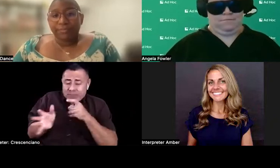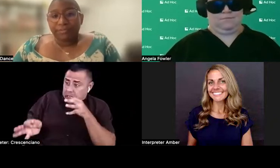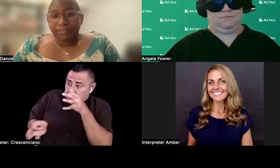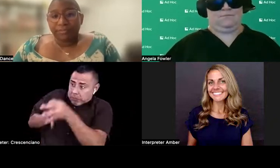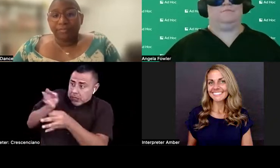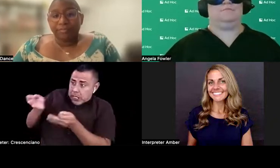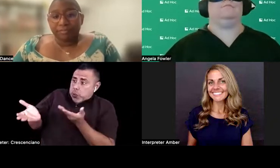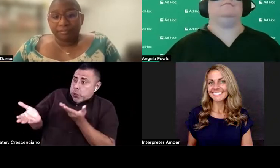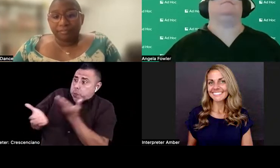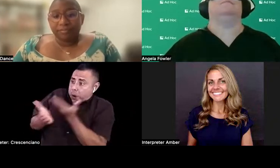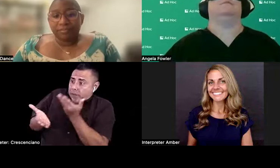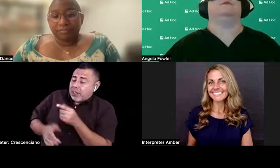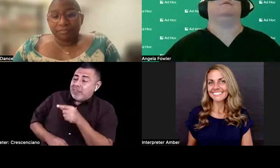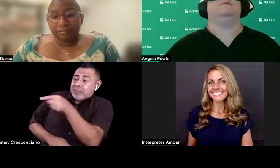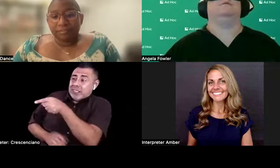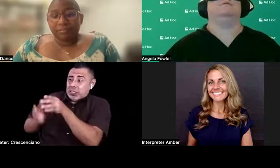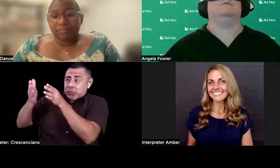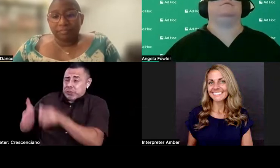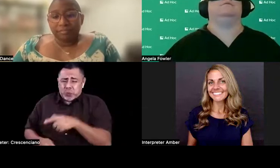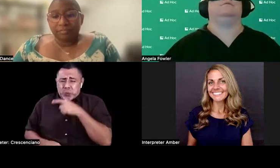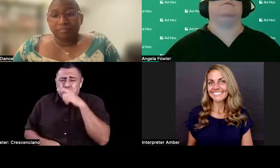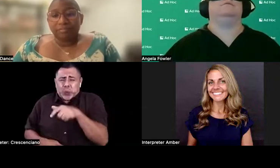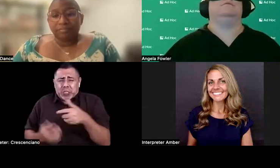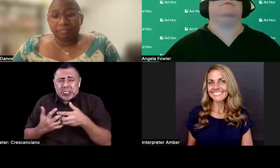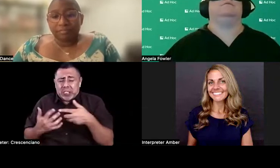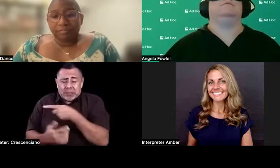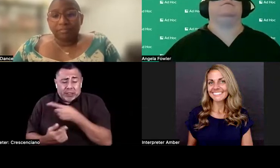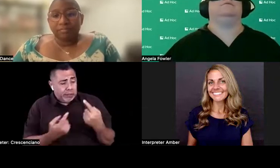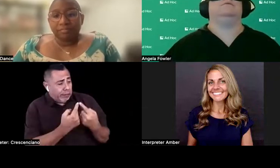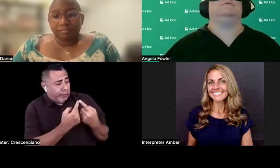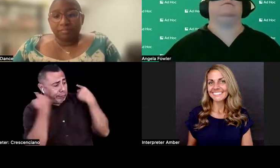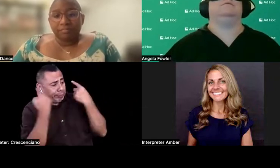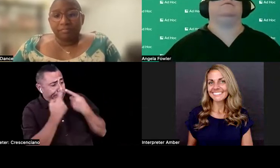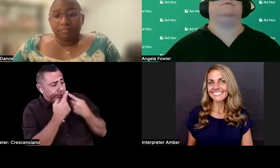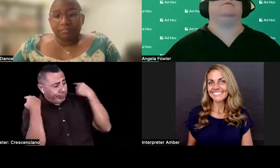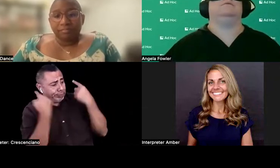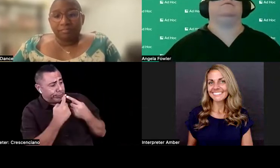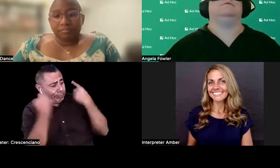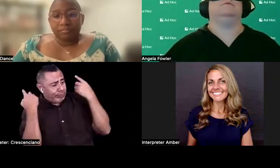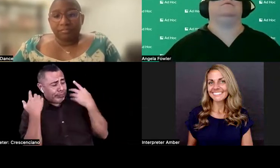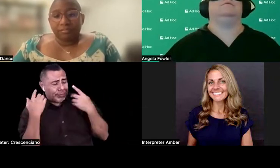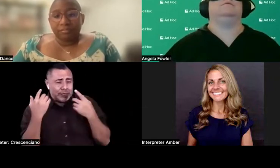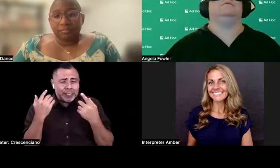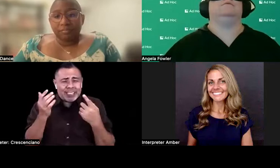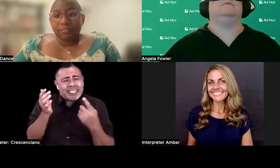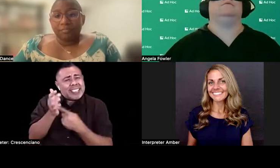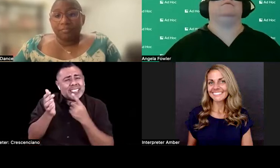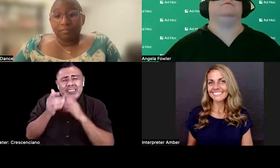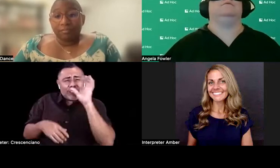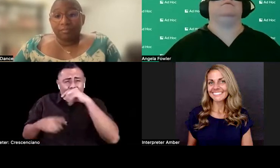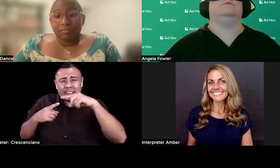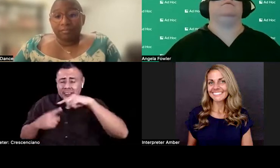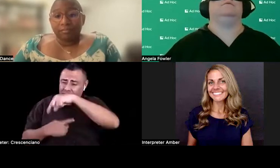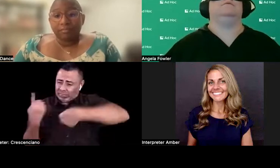circle of getting somebody who doesn't need the accommodation to understand why somebody does.